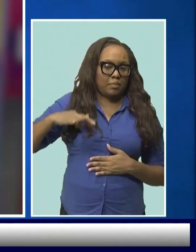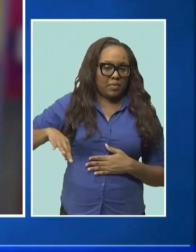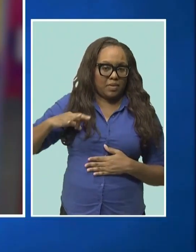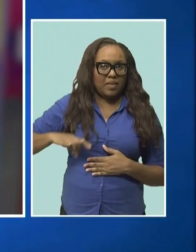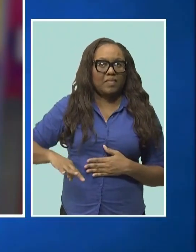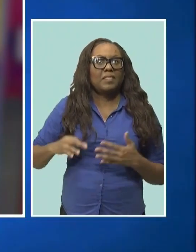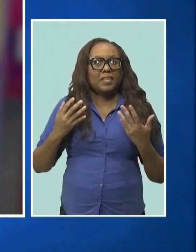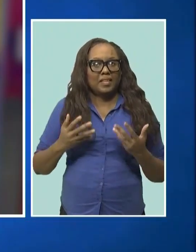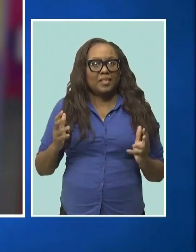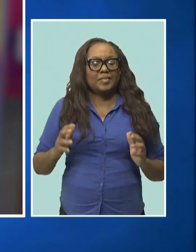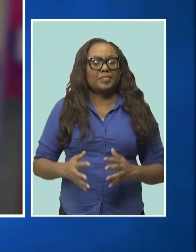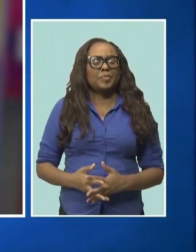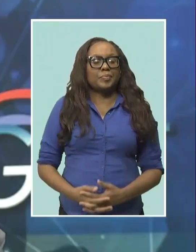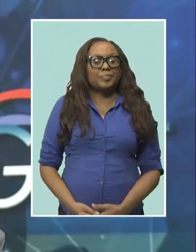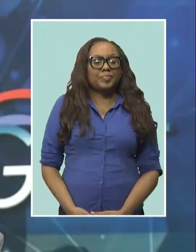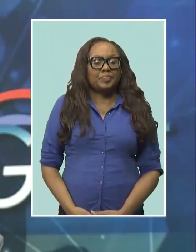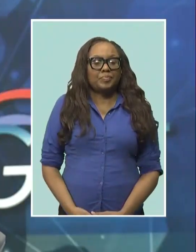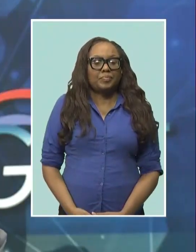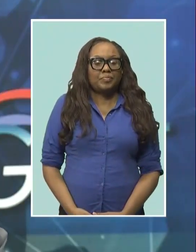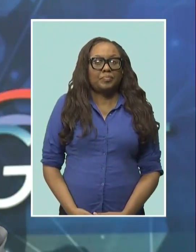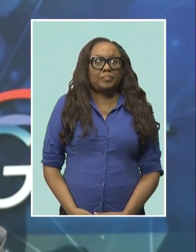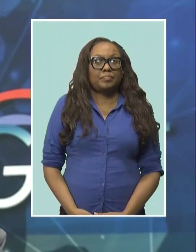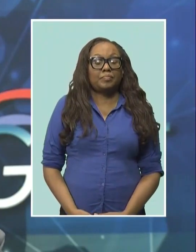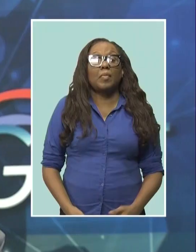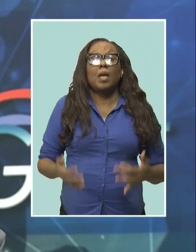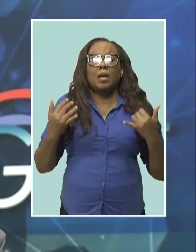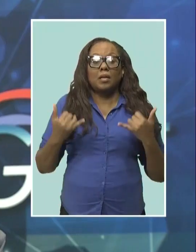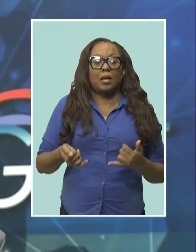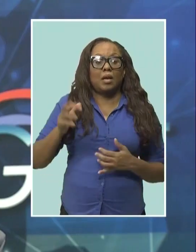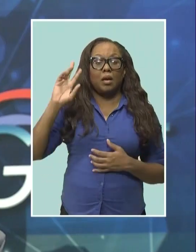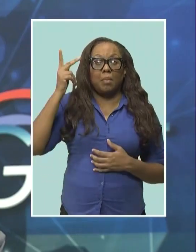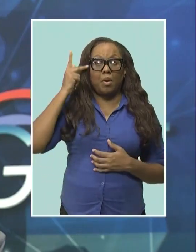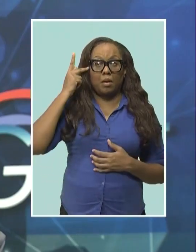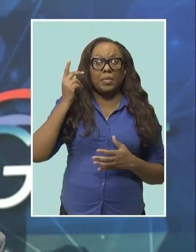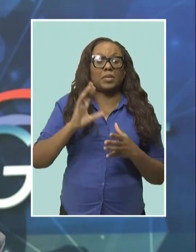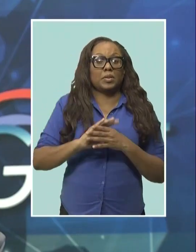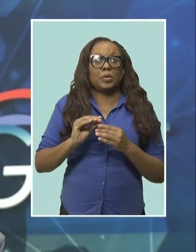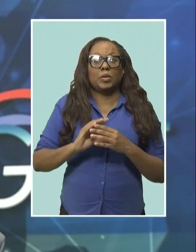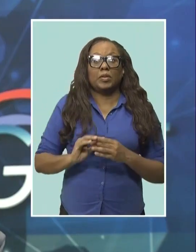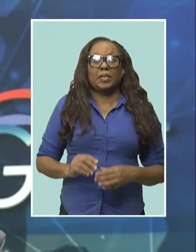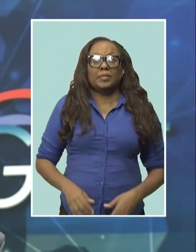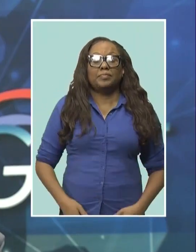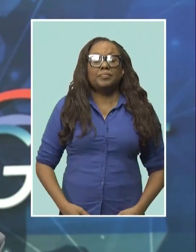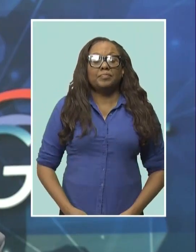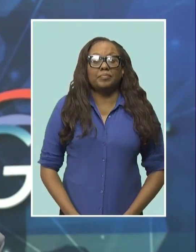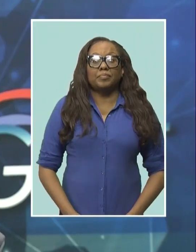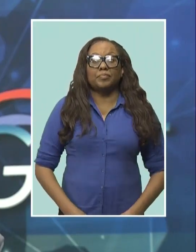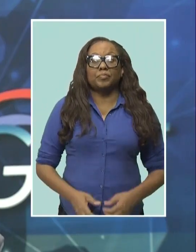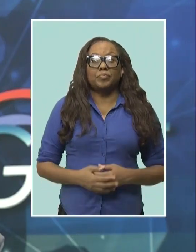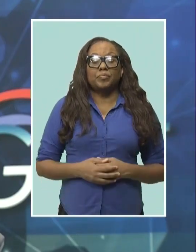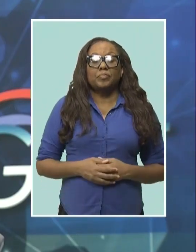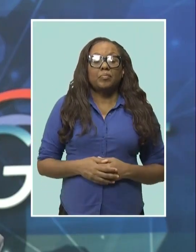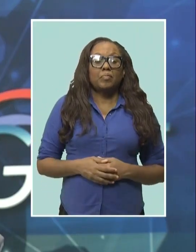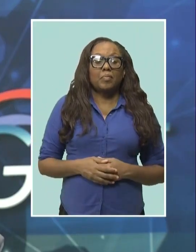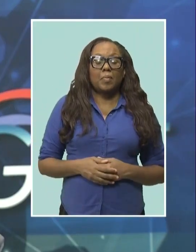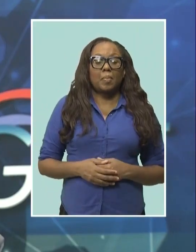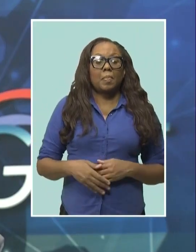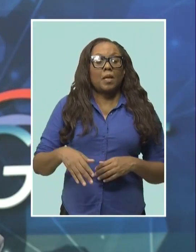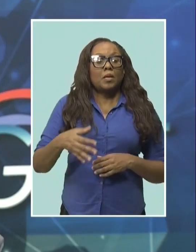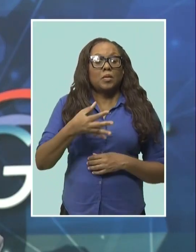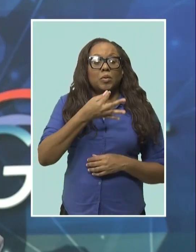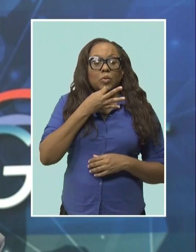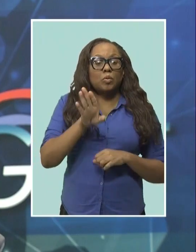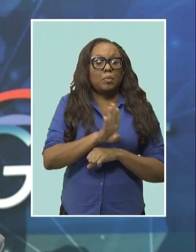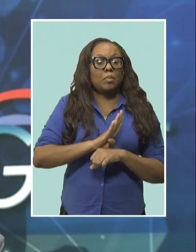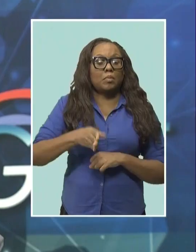Burke, CBC News. Now to news from Parliament. It's from there that we hear that Barbados will soon be